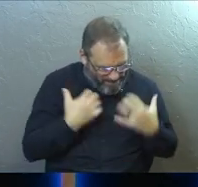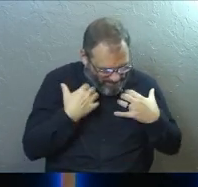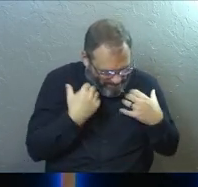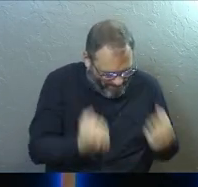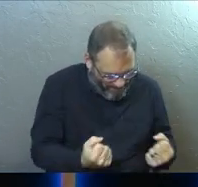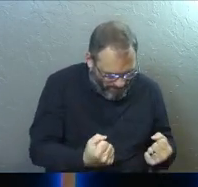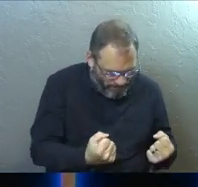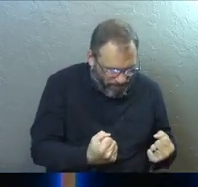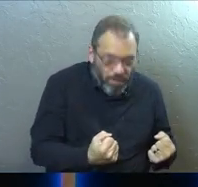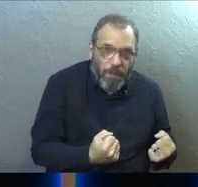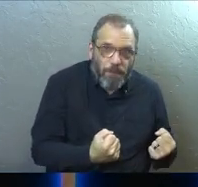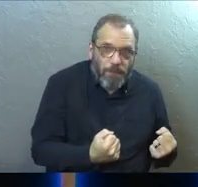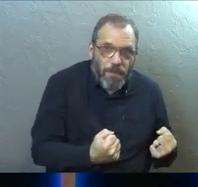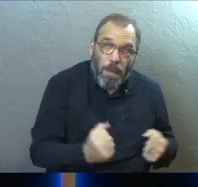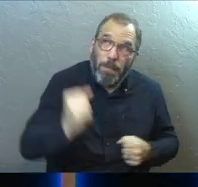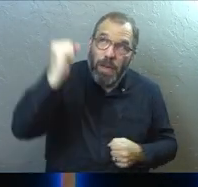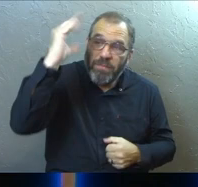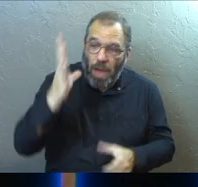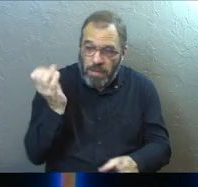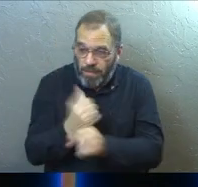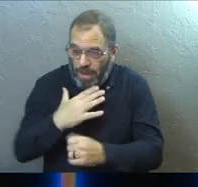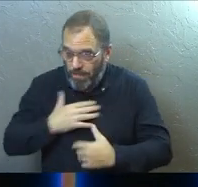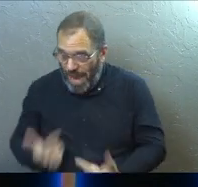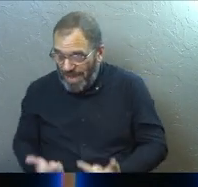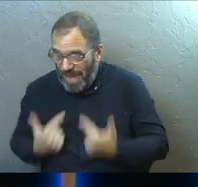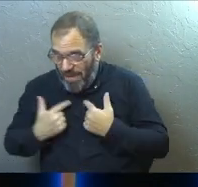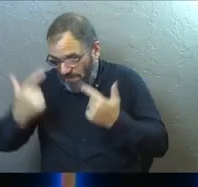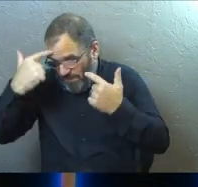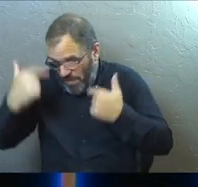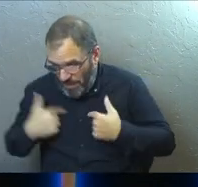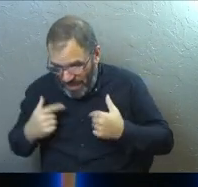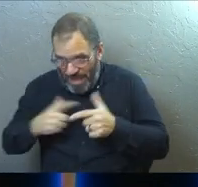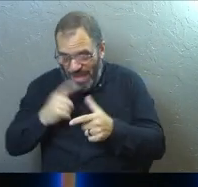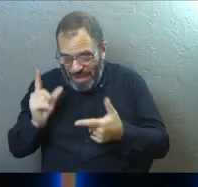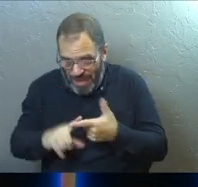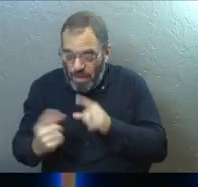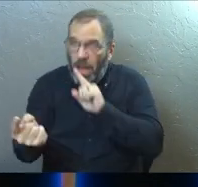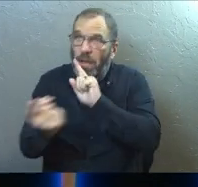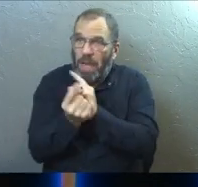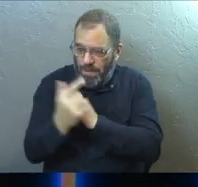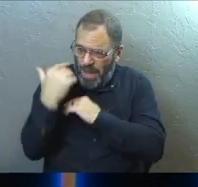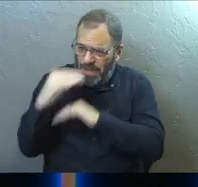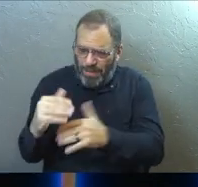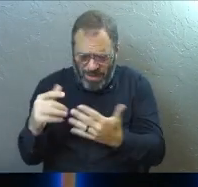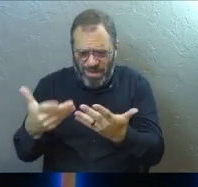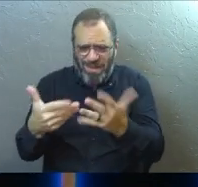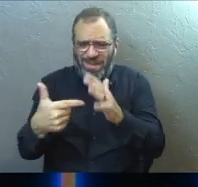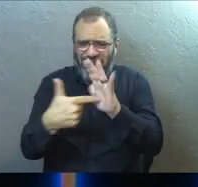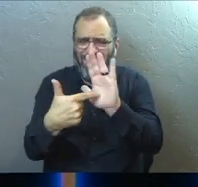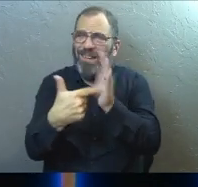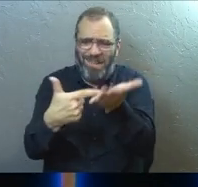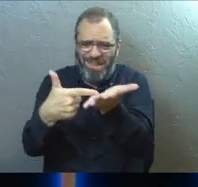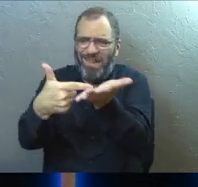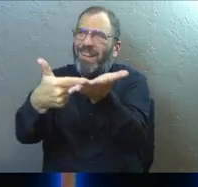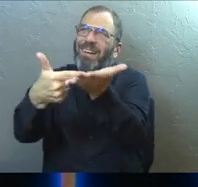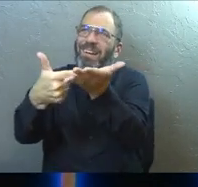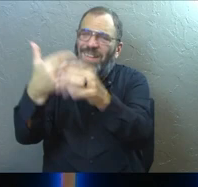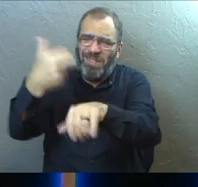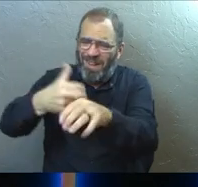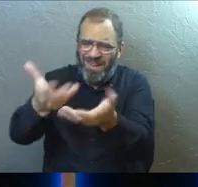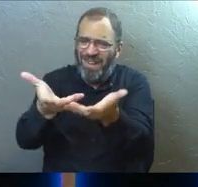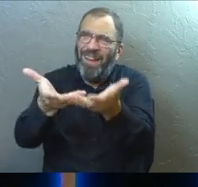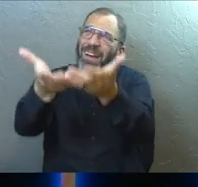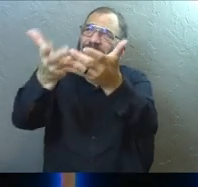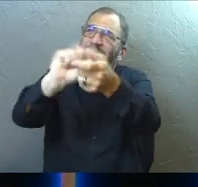strength. But if God is forming my life for me, then I'm coming to him with my limits and I'm saying, God, this is hard.